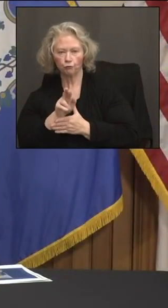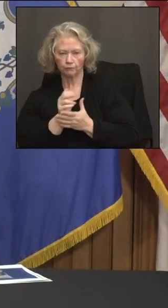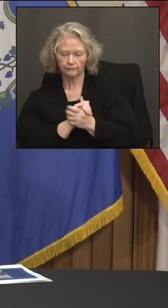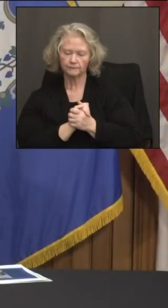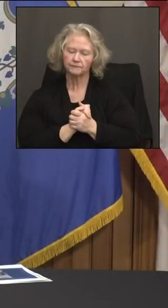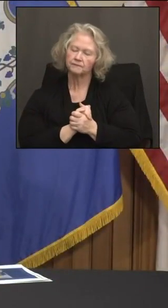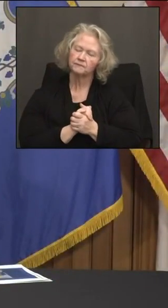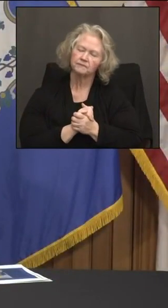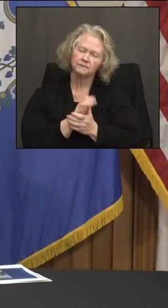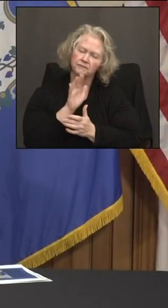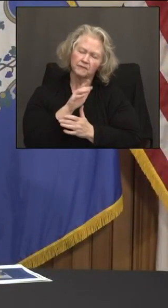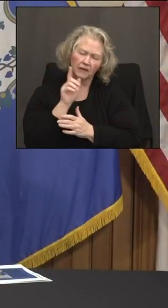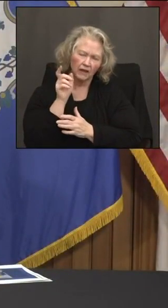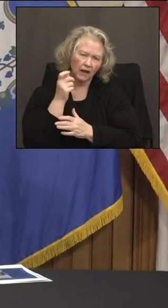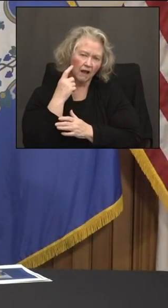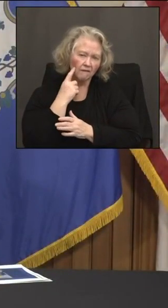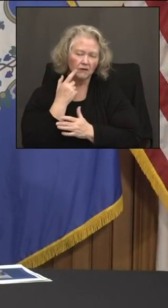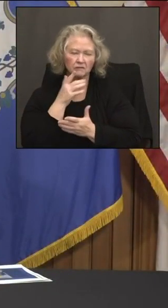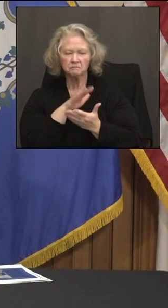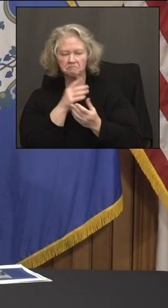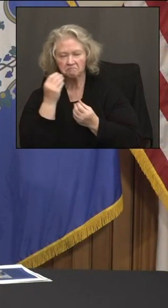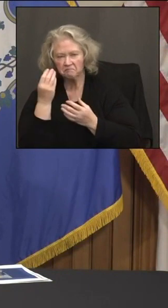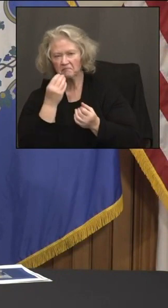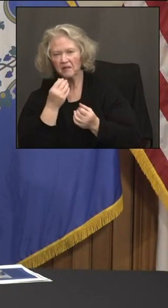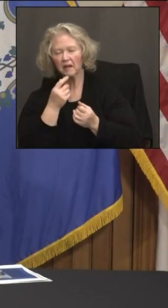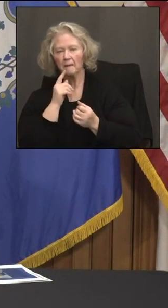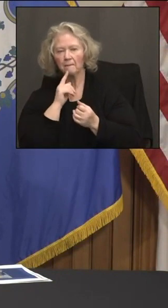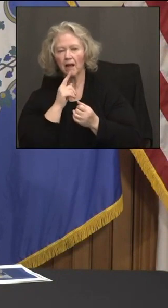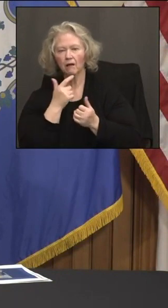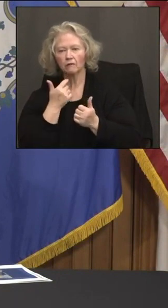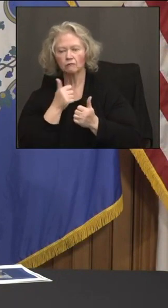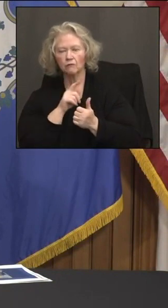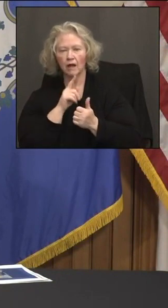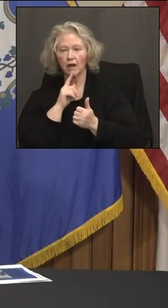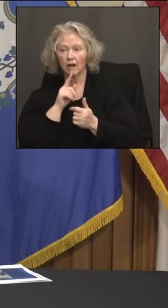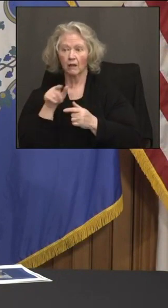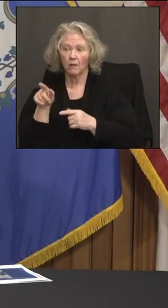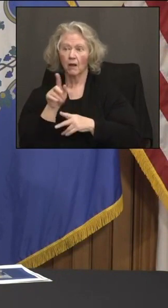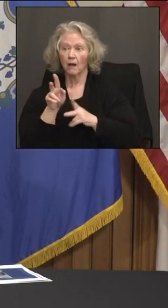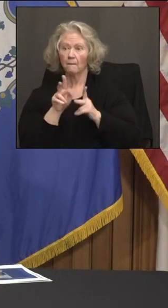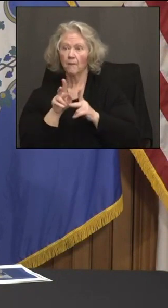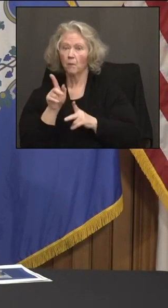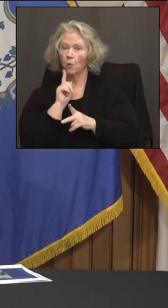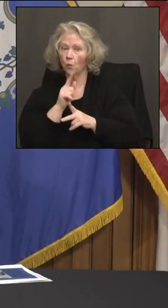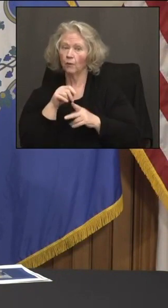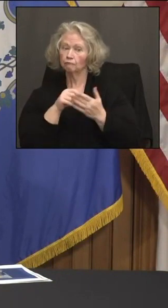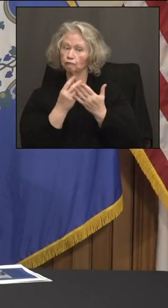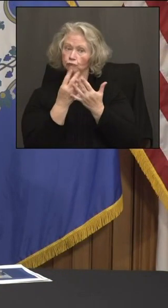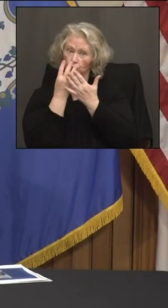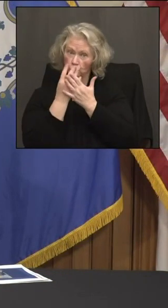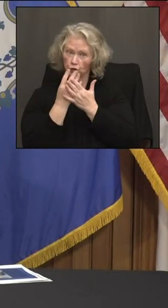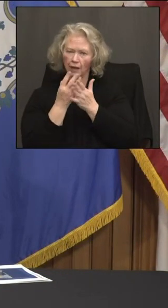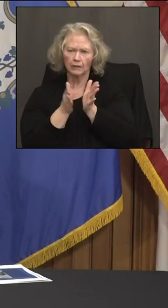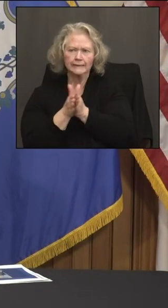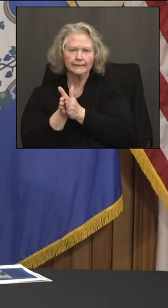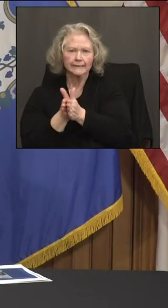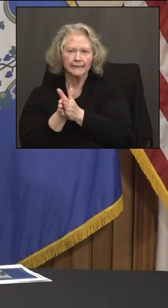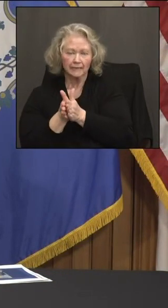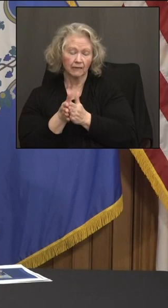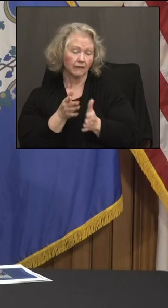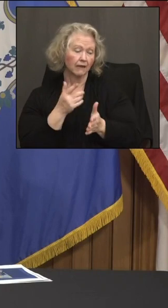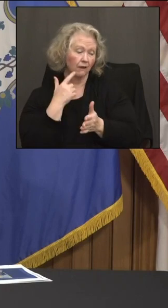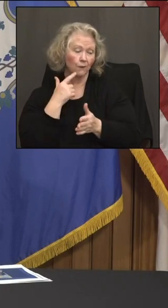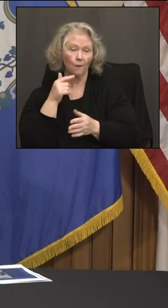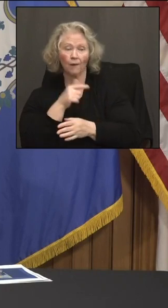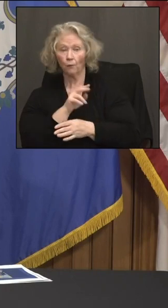Governor, what are your thoughts on incentivizing vaccine compliance among the incarcerated population? In North Carolina, prisoners are getting a few days off their